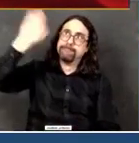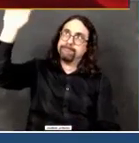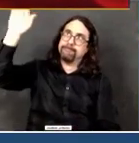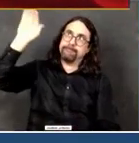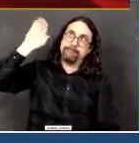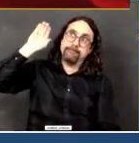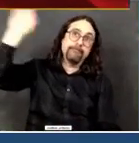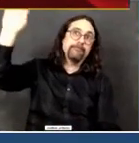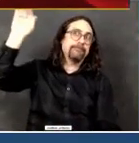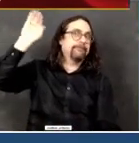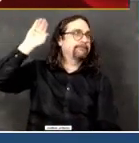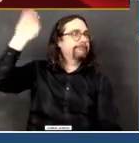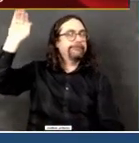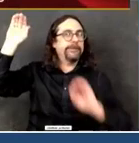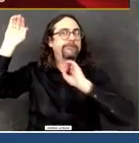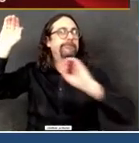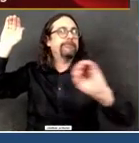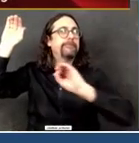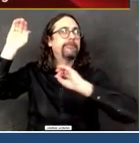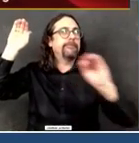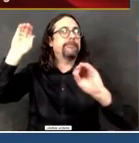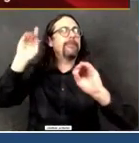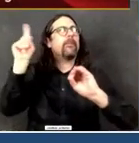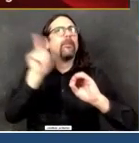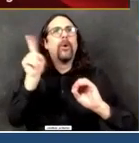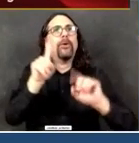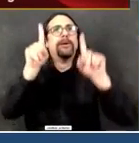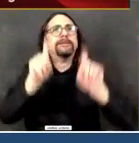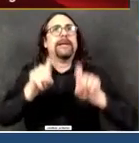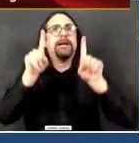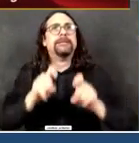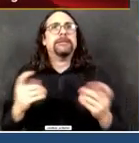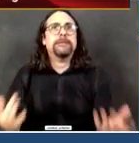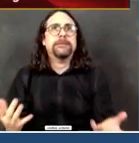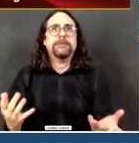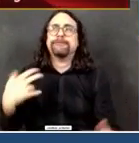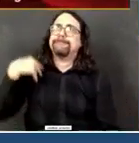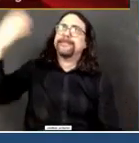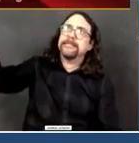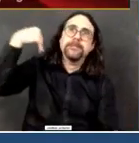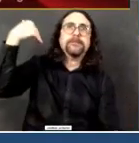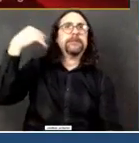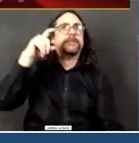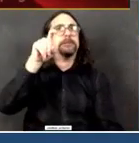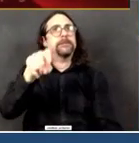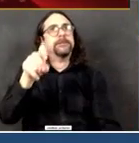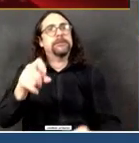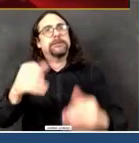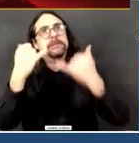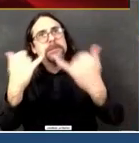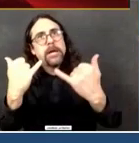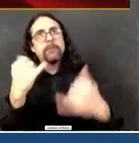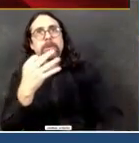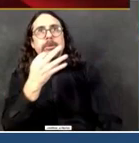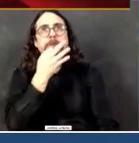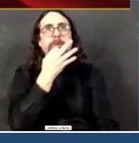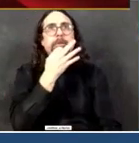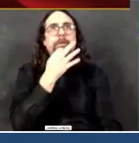Here's a chance to get it right. I will be asking the federal government today for test kits to allow for